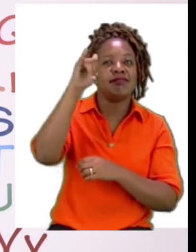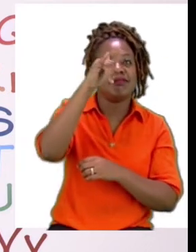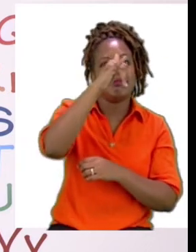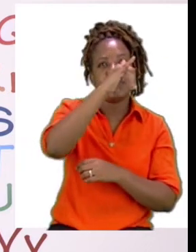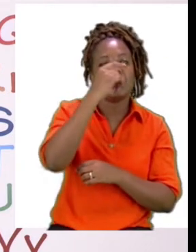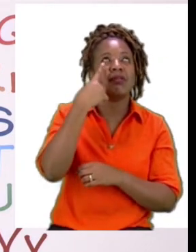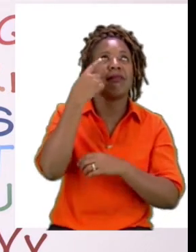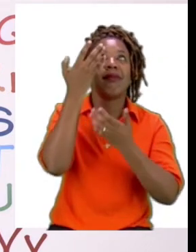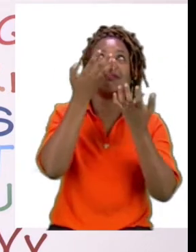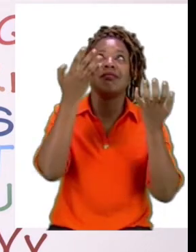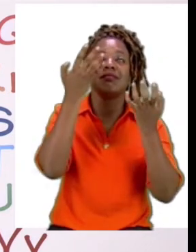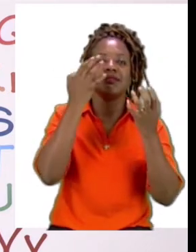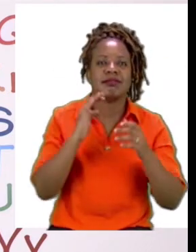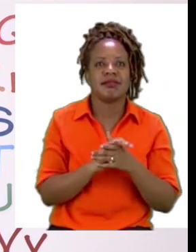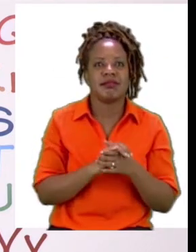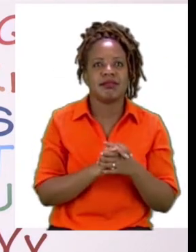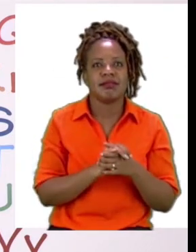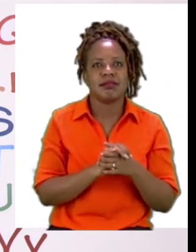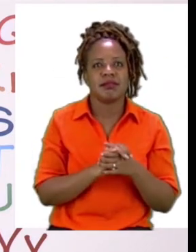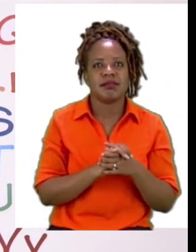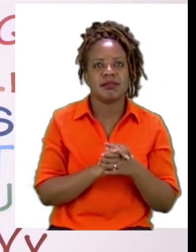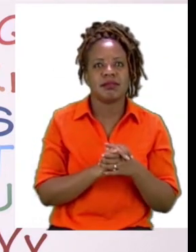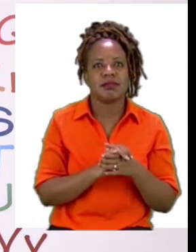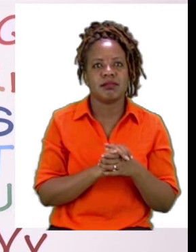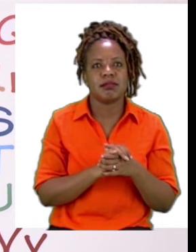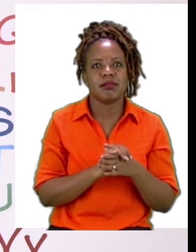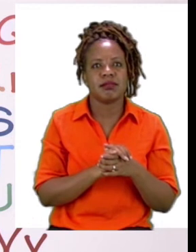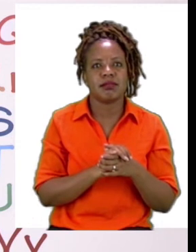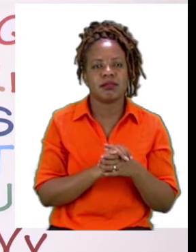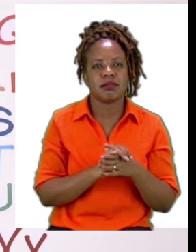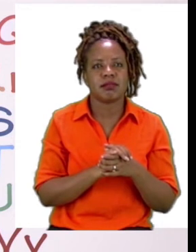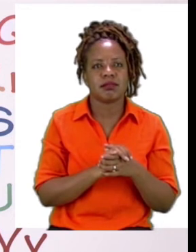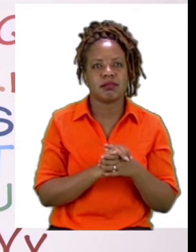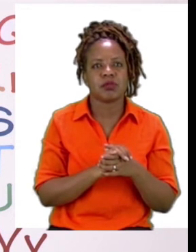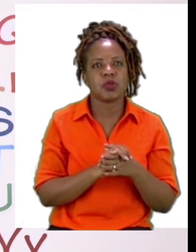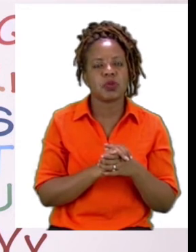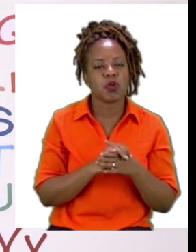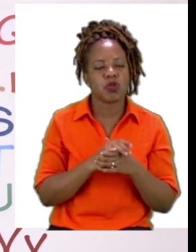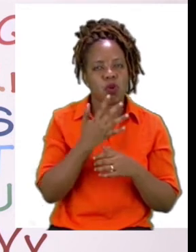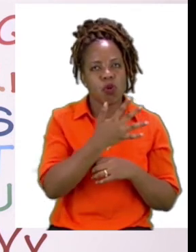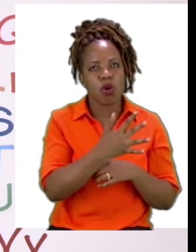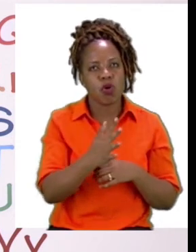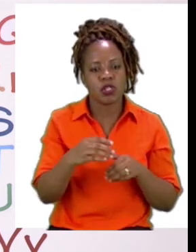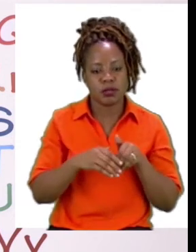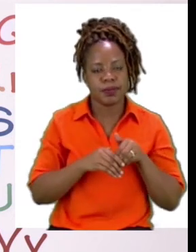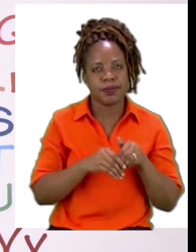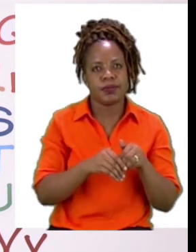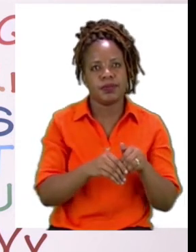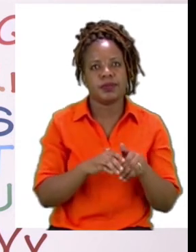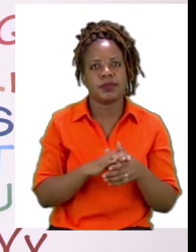clouds. Next to it, we have what we use on the water, which is water transport.